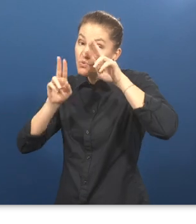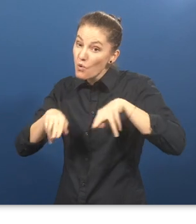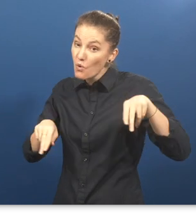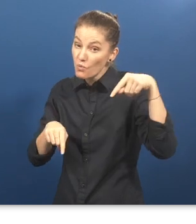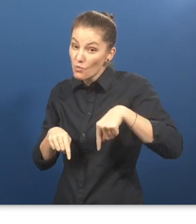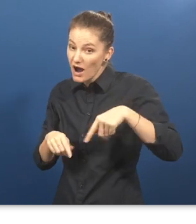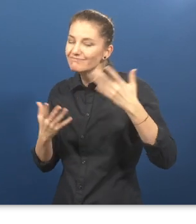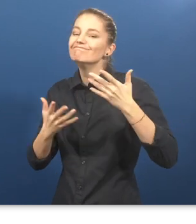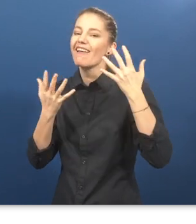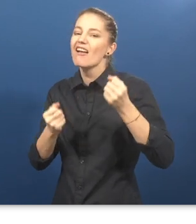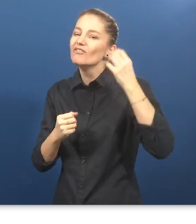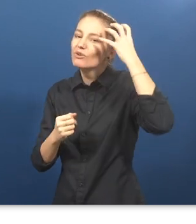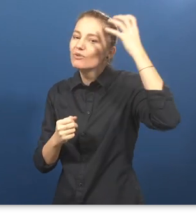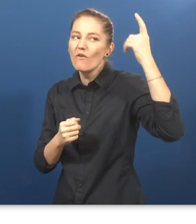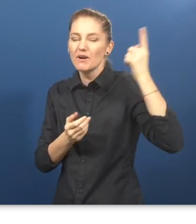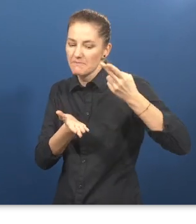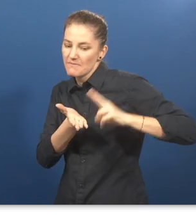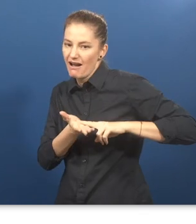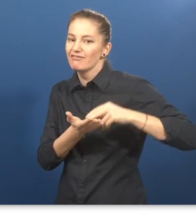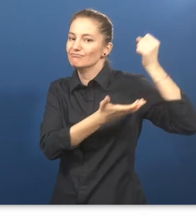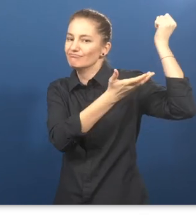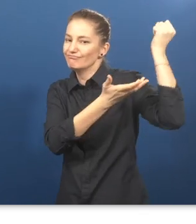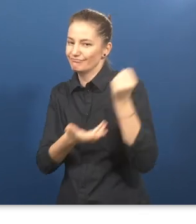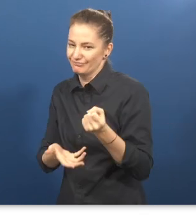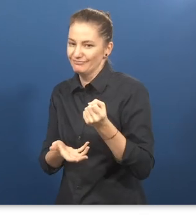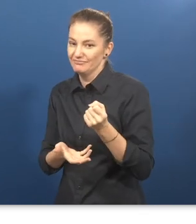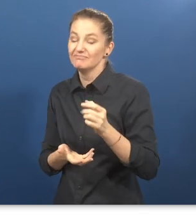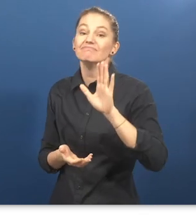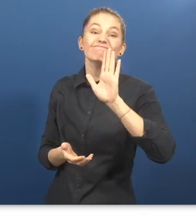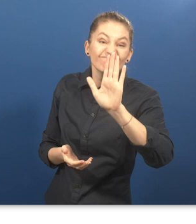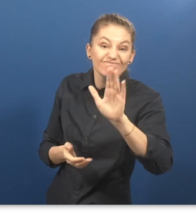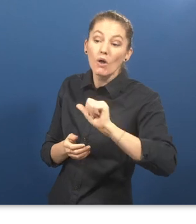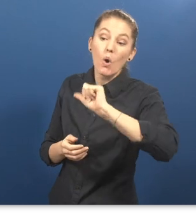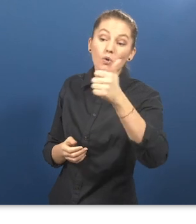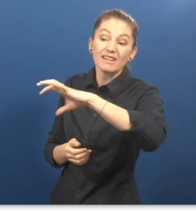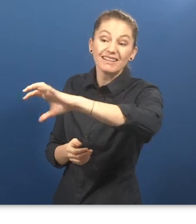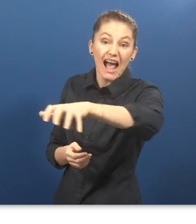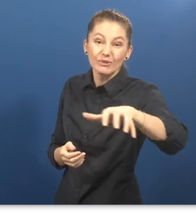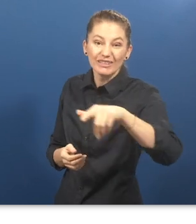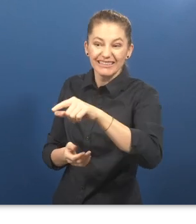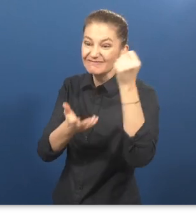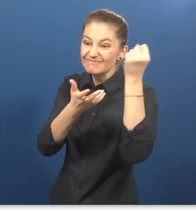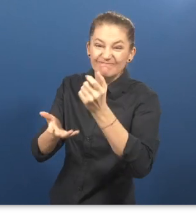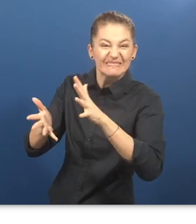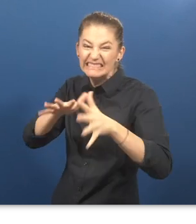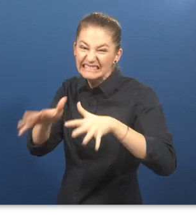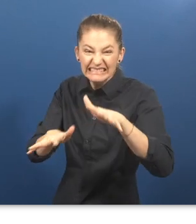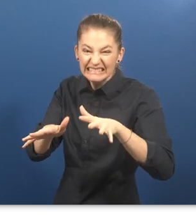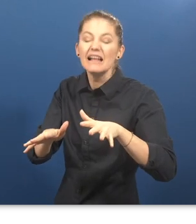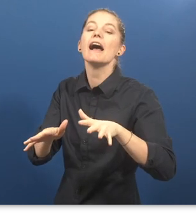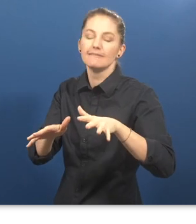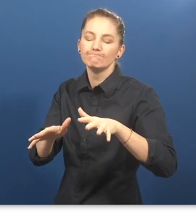Norway, we work on government contracts. In countries without a strong social security net, we work on a free model.